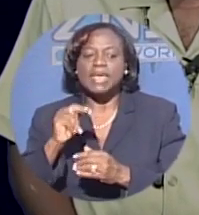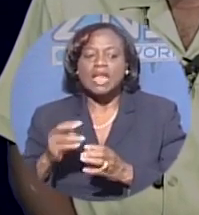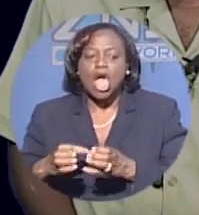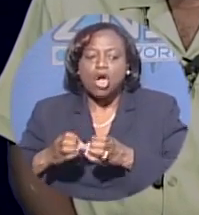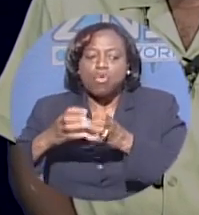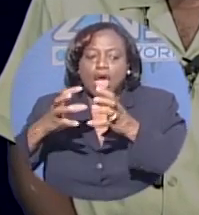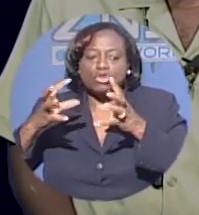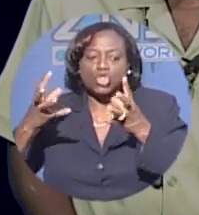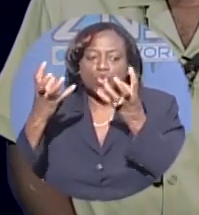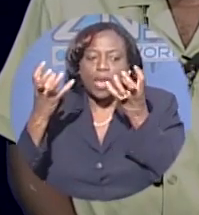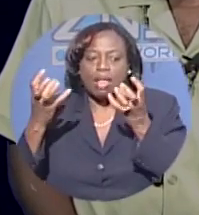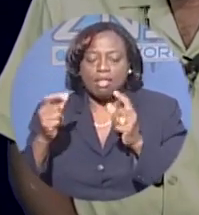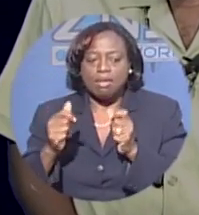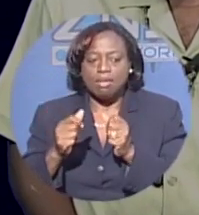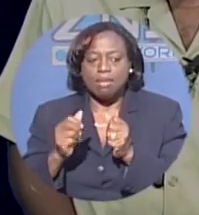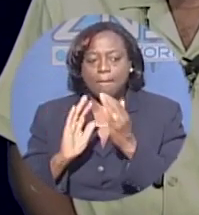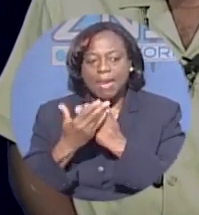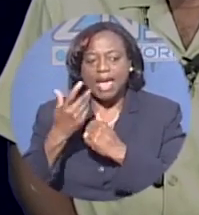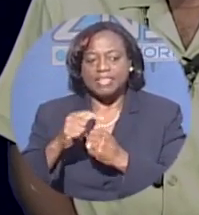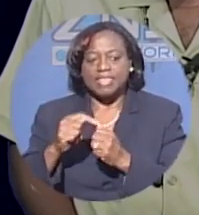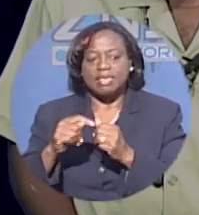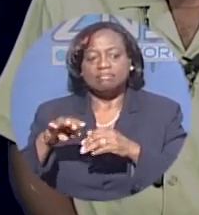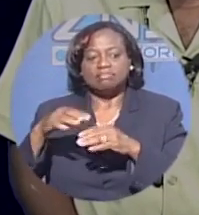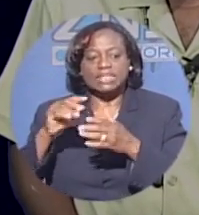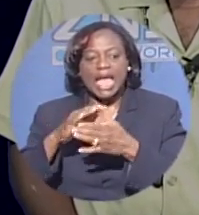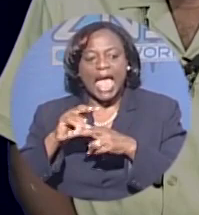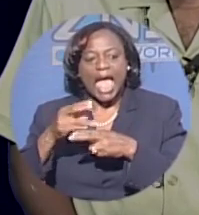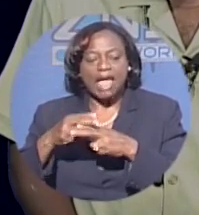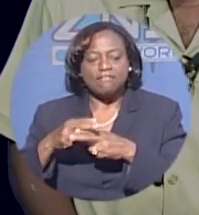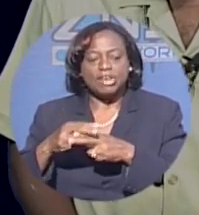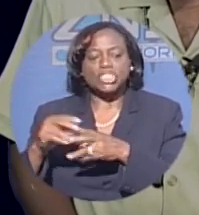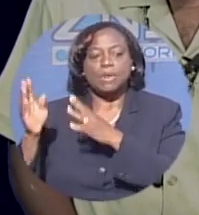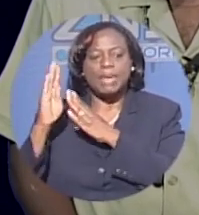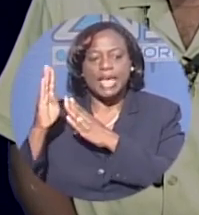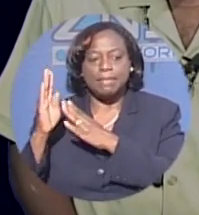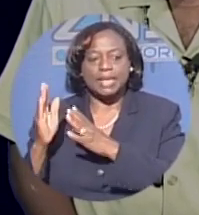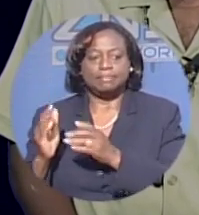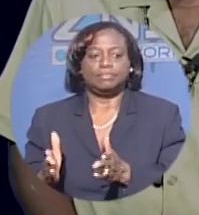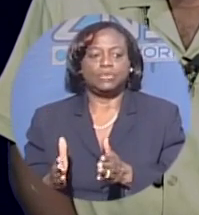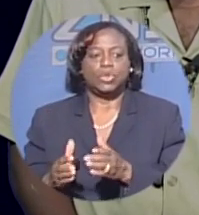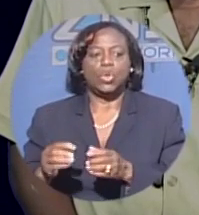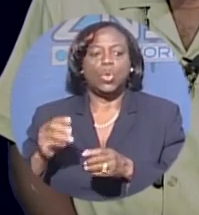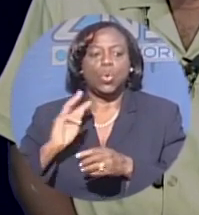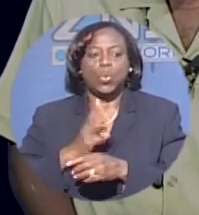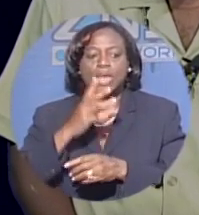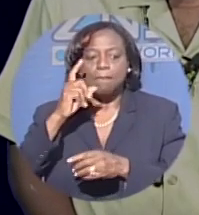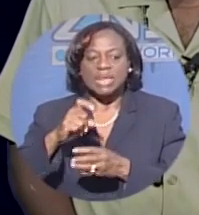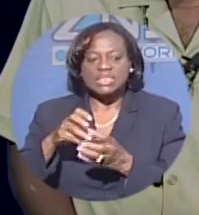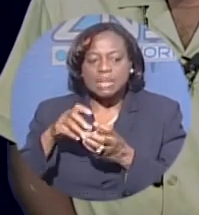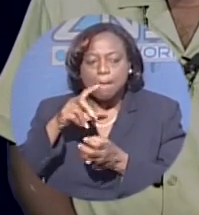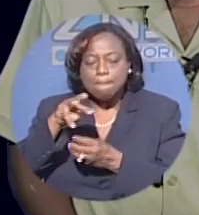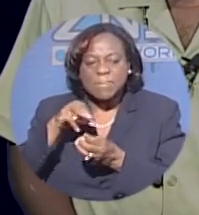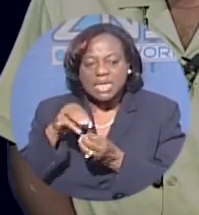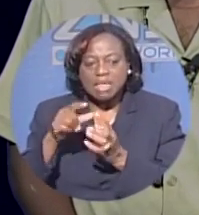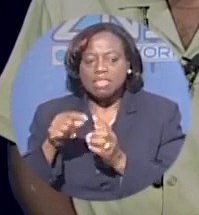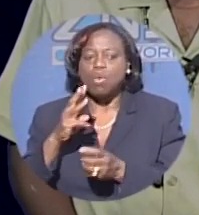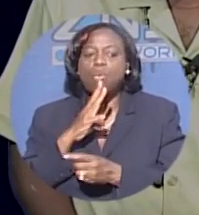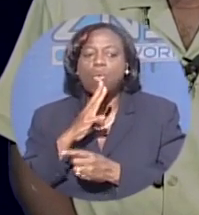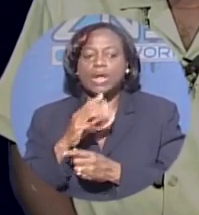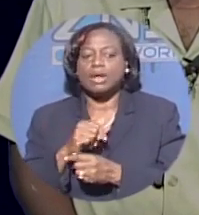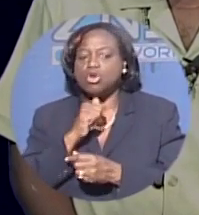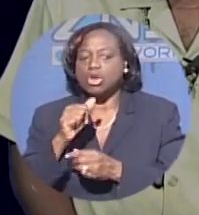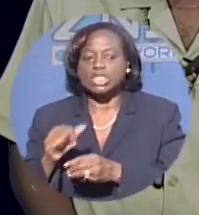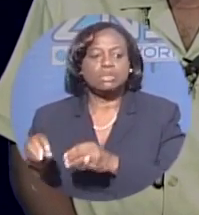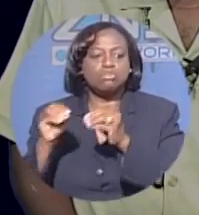Bahamian. And so I think we must muddy the water and not accept things as they are and move forward.